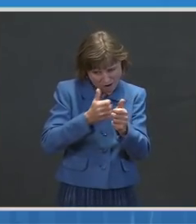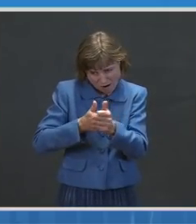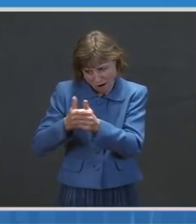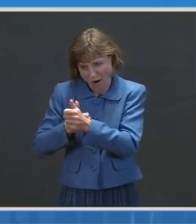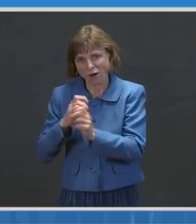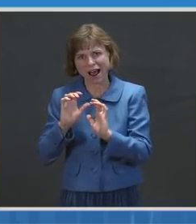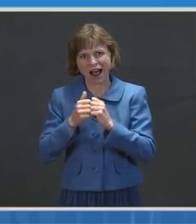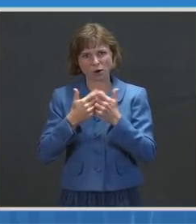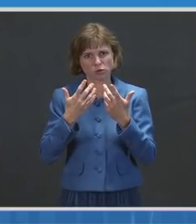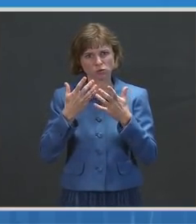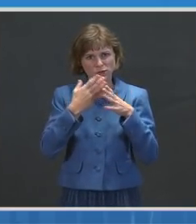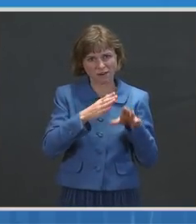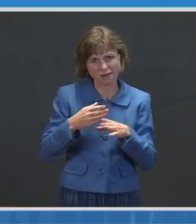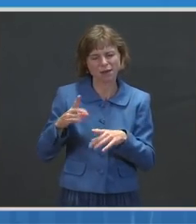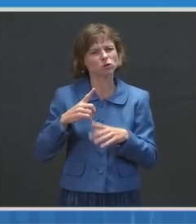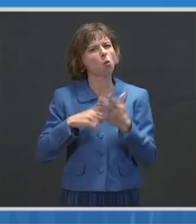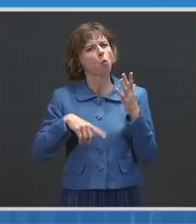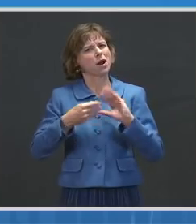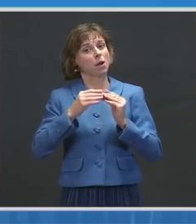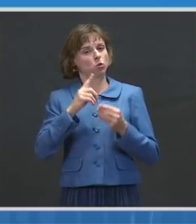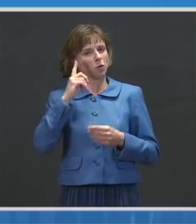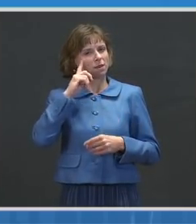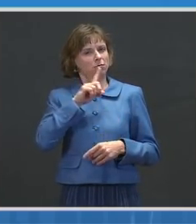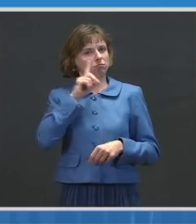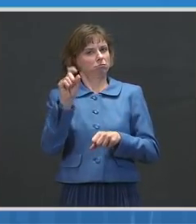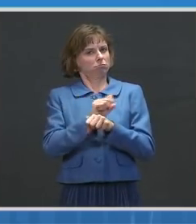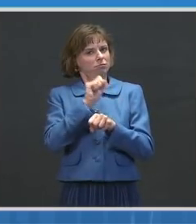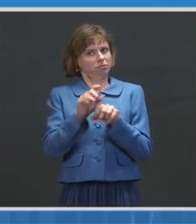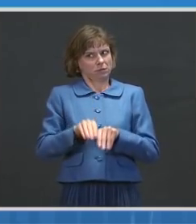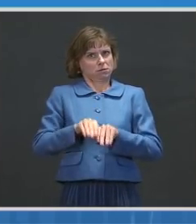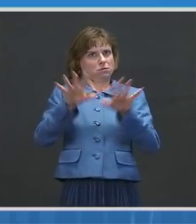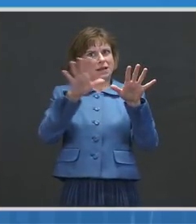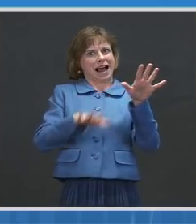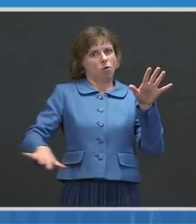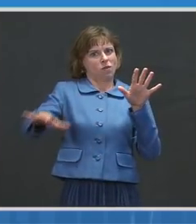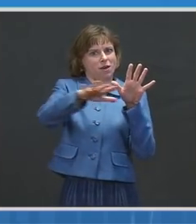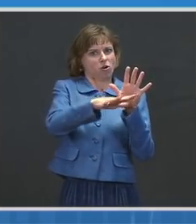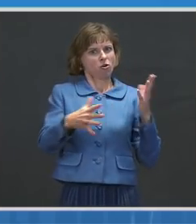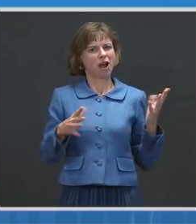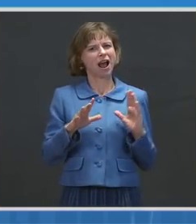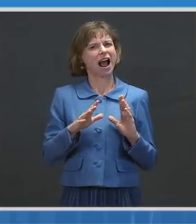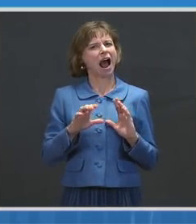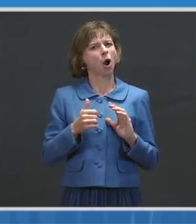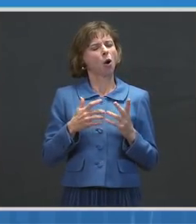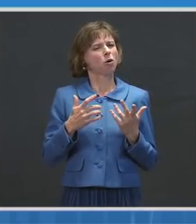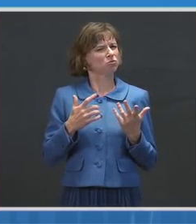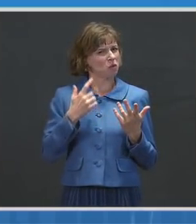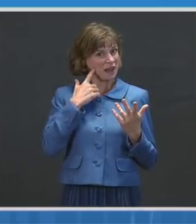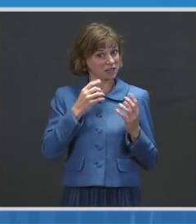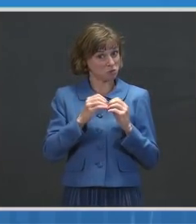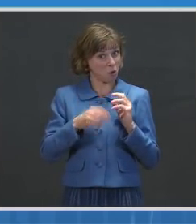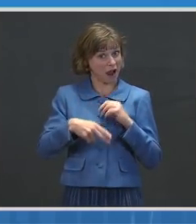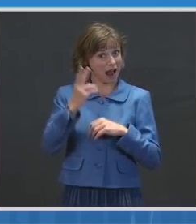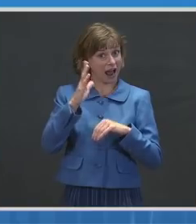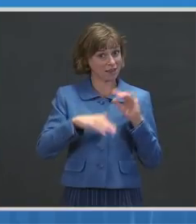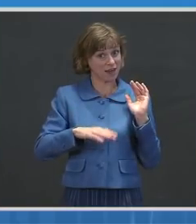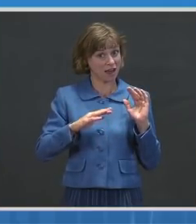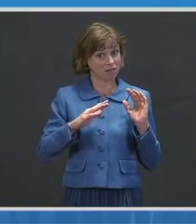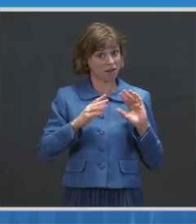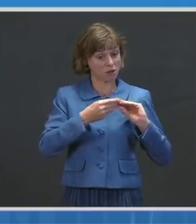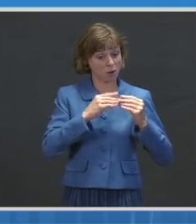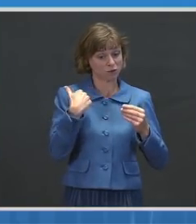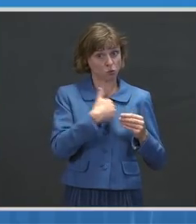So, what number do we think is actually out there, and how much higher do you think it could be than the numbers that we've actually identified